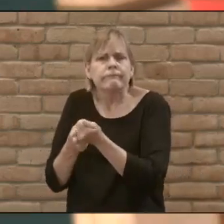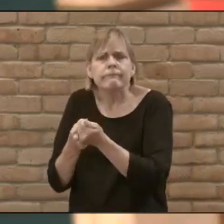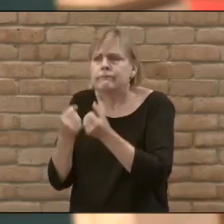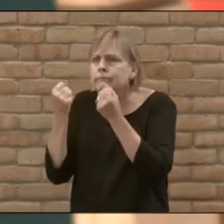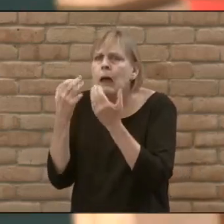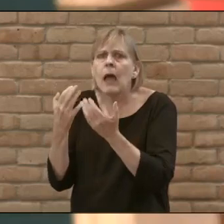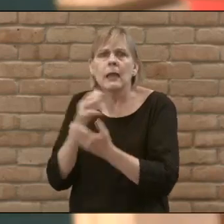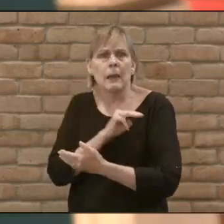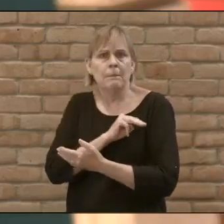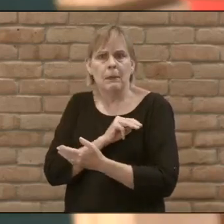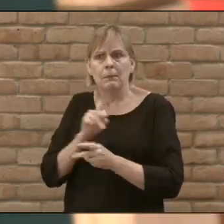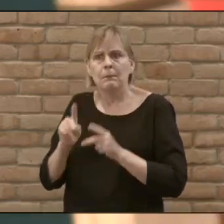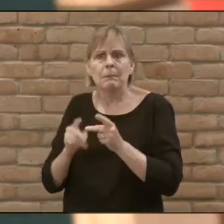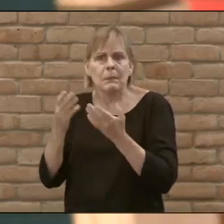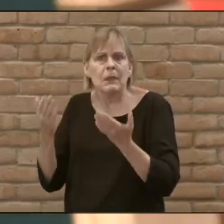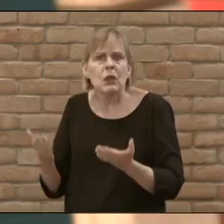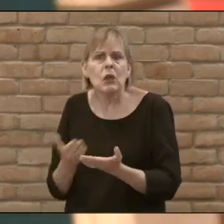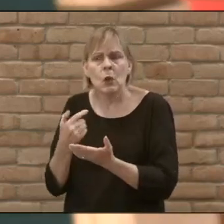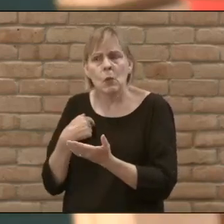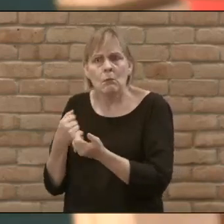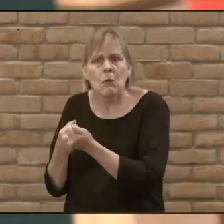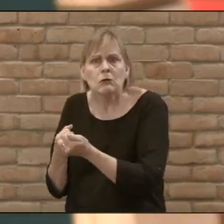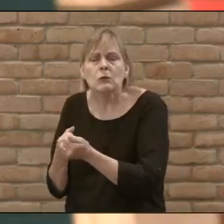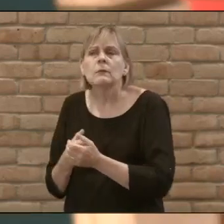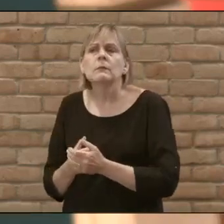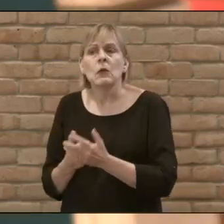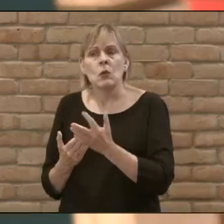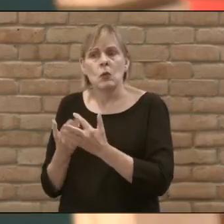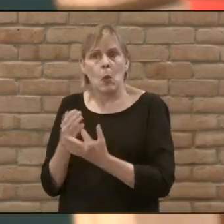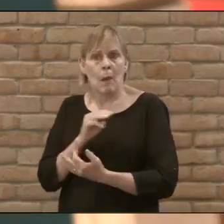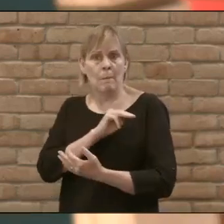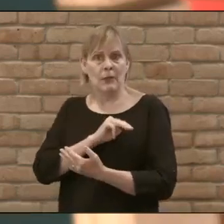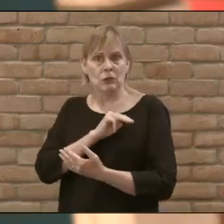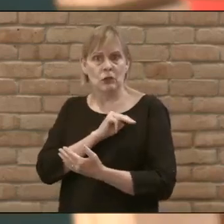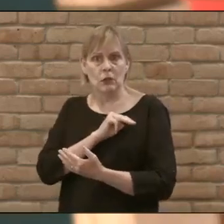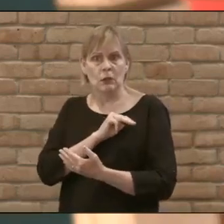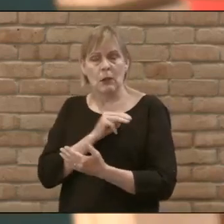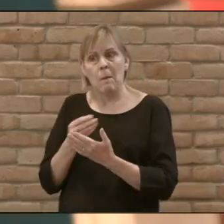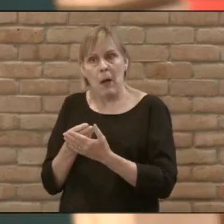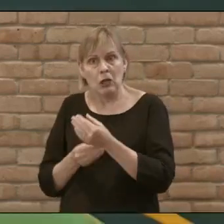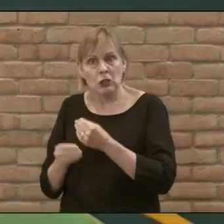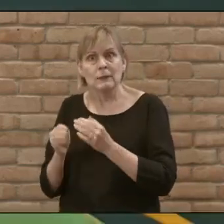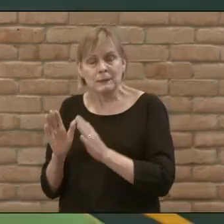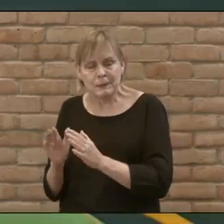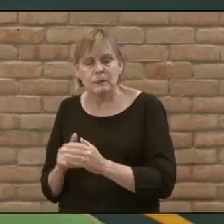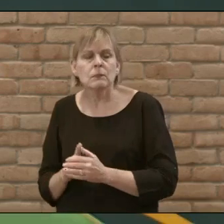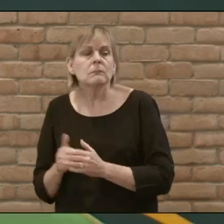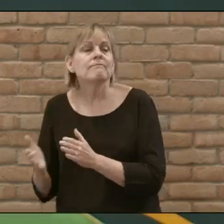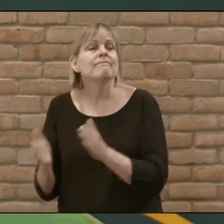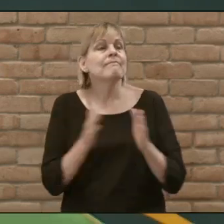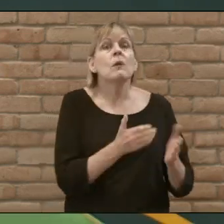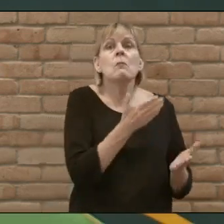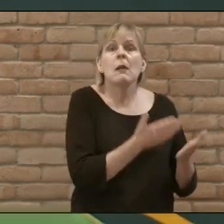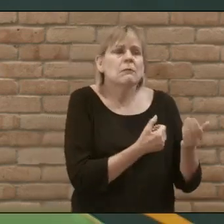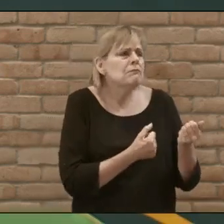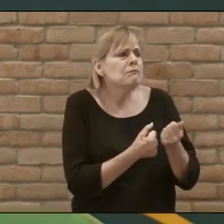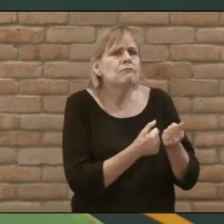sponsoring one of the many missionaries That we sponsor through our missions budget Whether that's